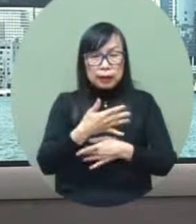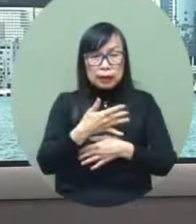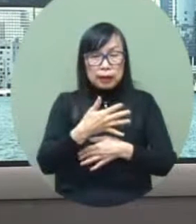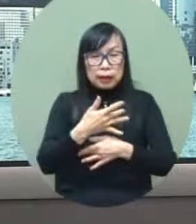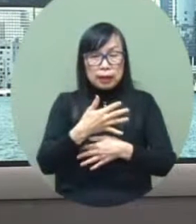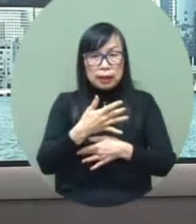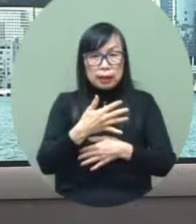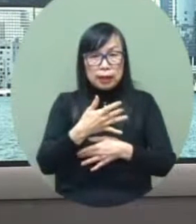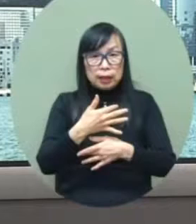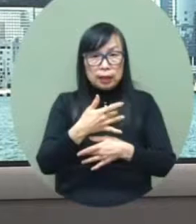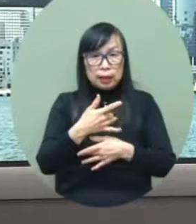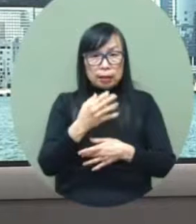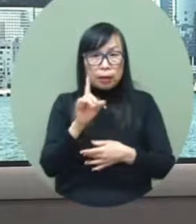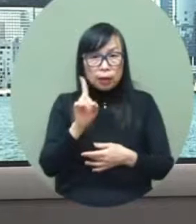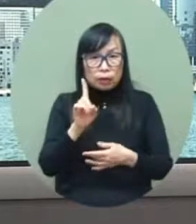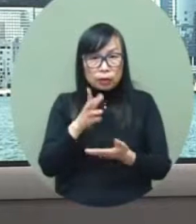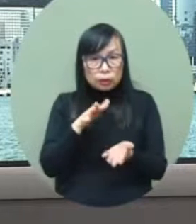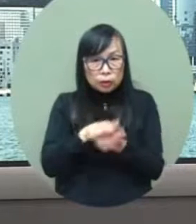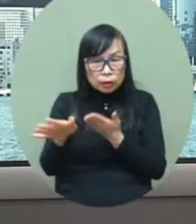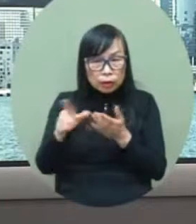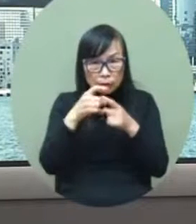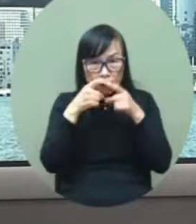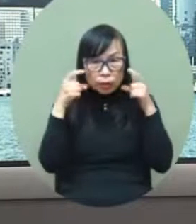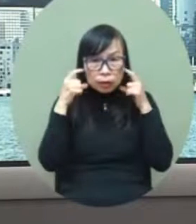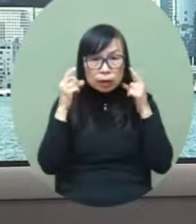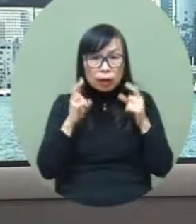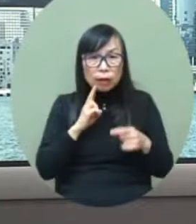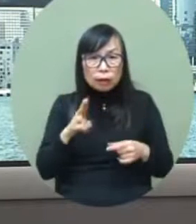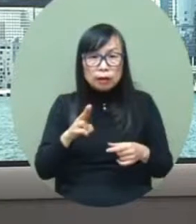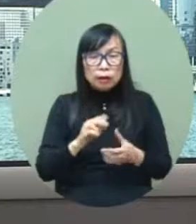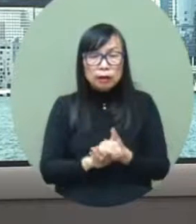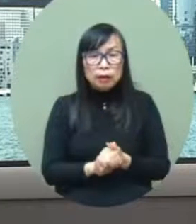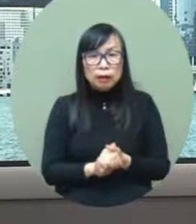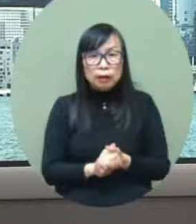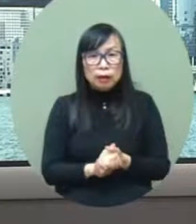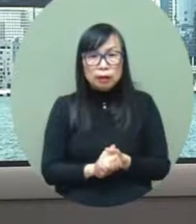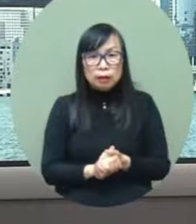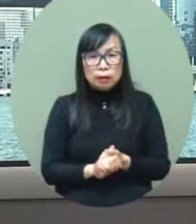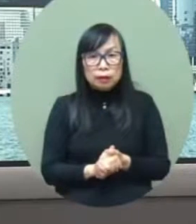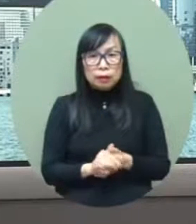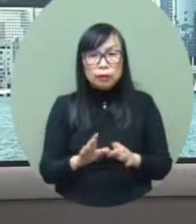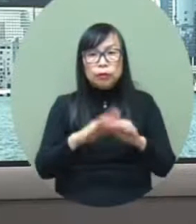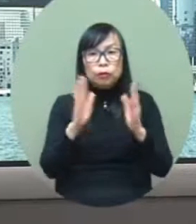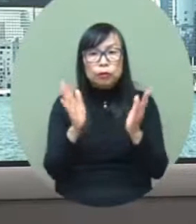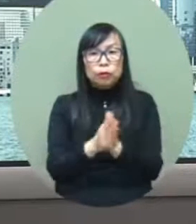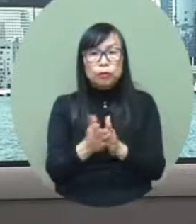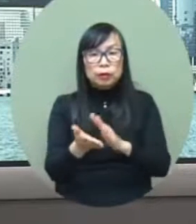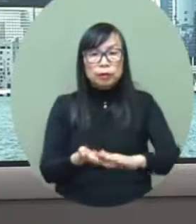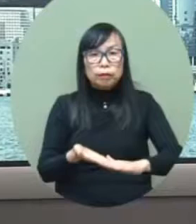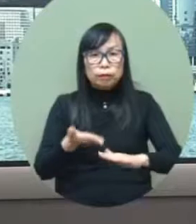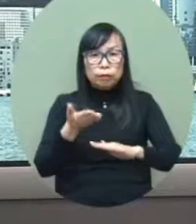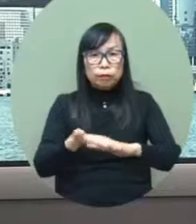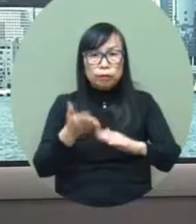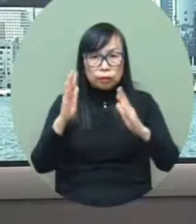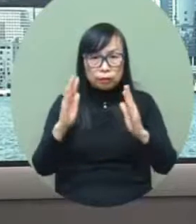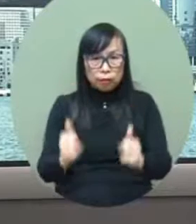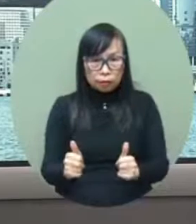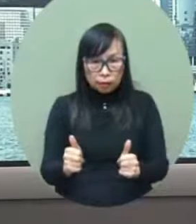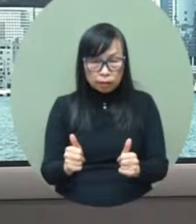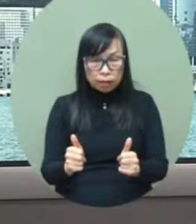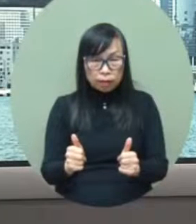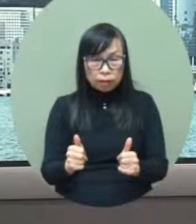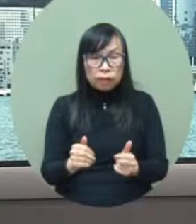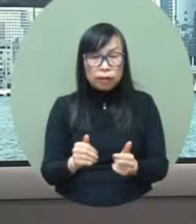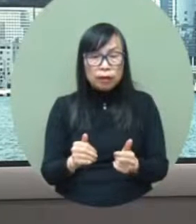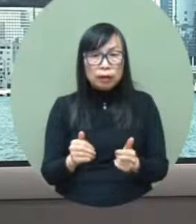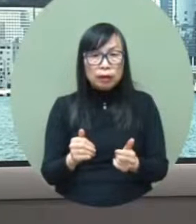in the whole preparation for full resumption to normalcy then the mask is obviously